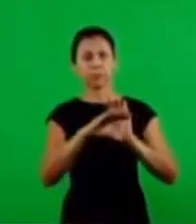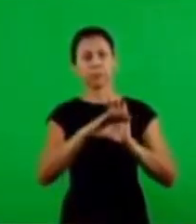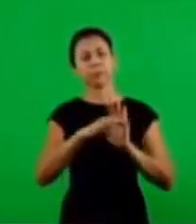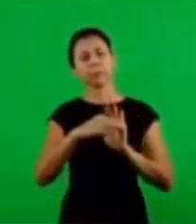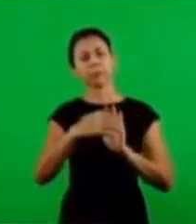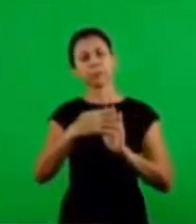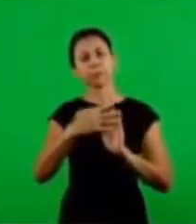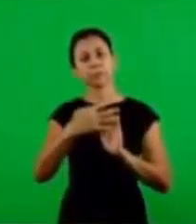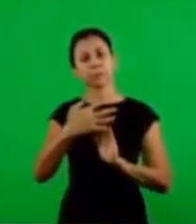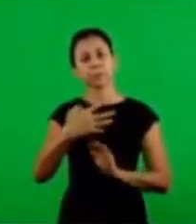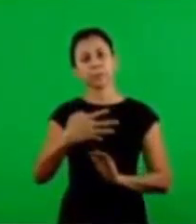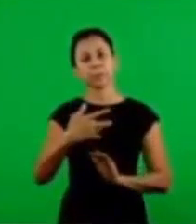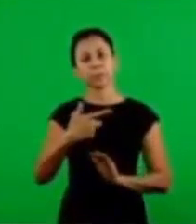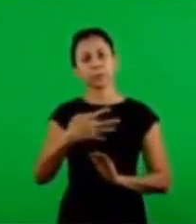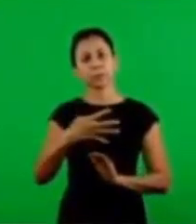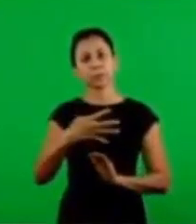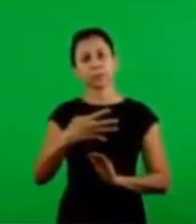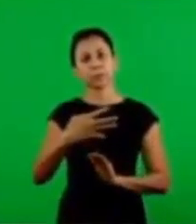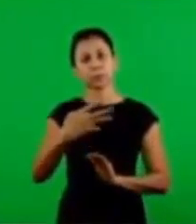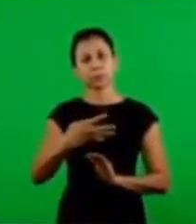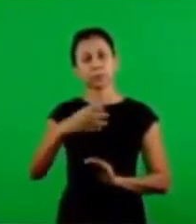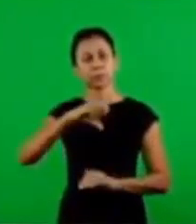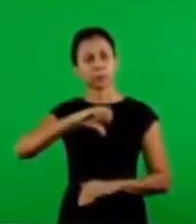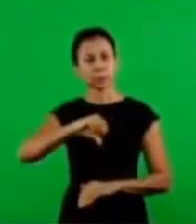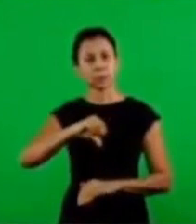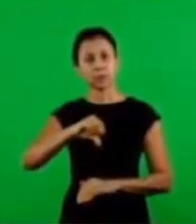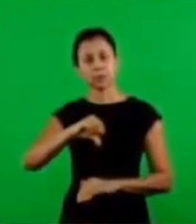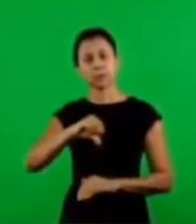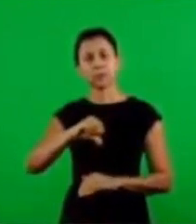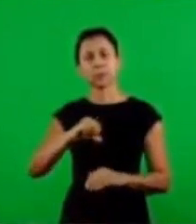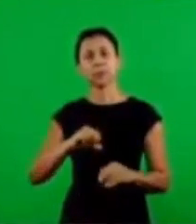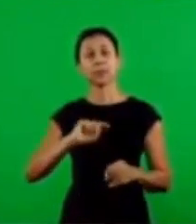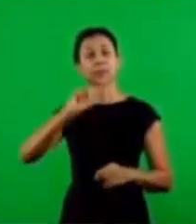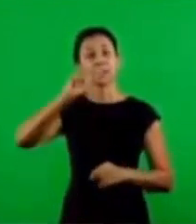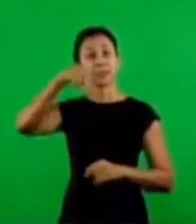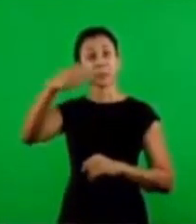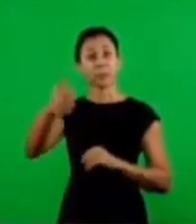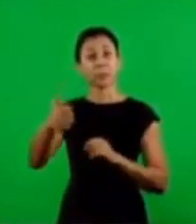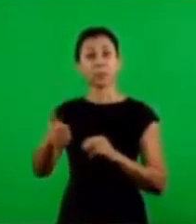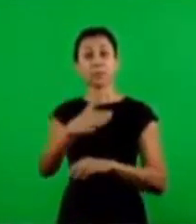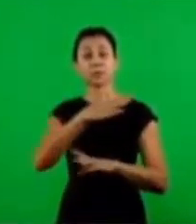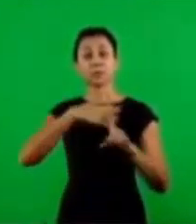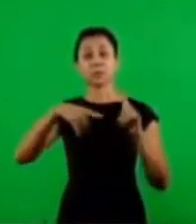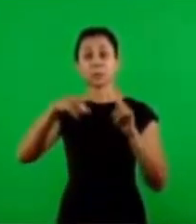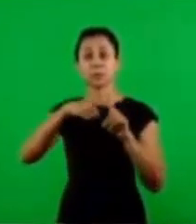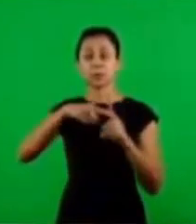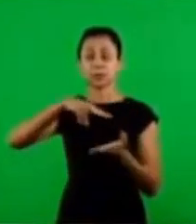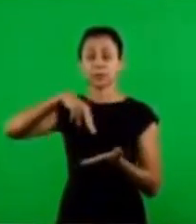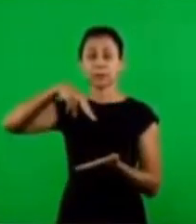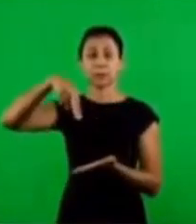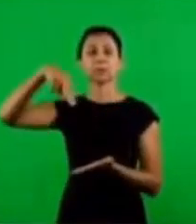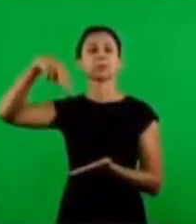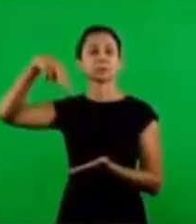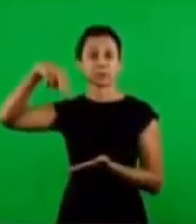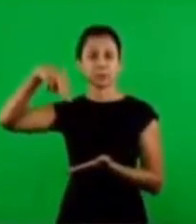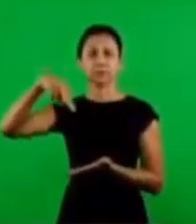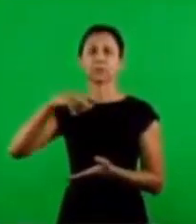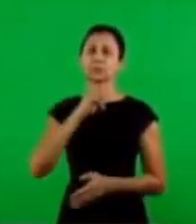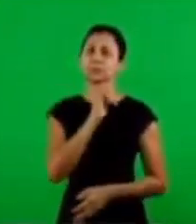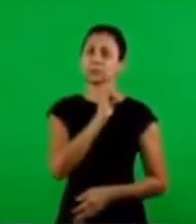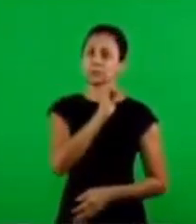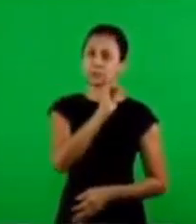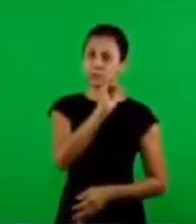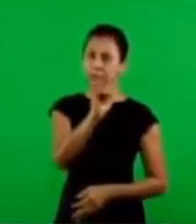the text of Luke 24, verse 49, it was something that happens. And the resurrection of Jesus,